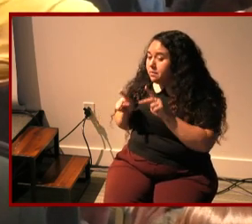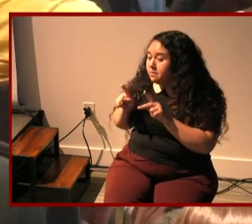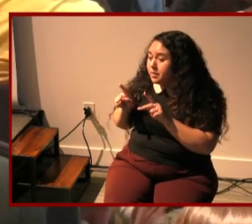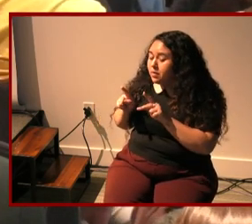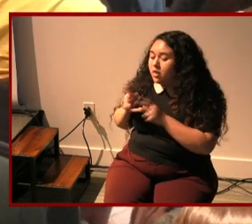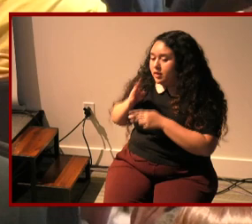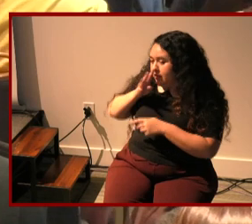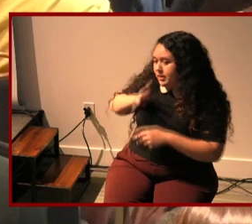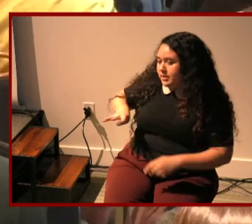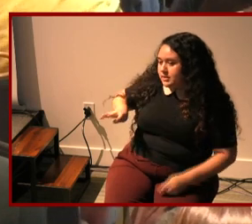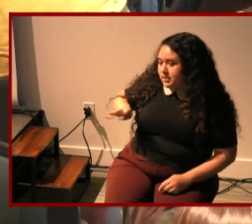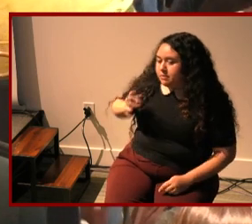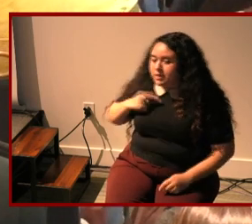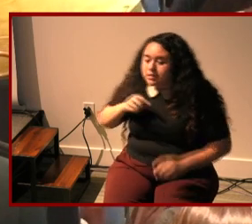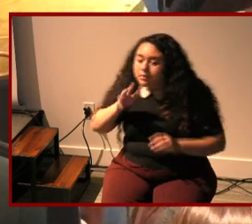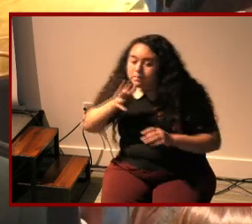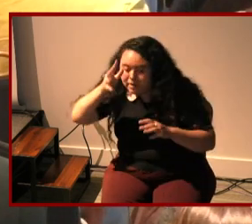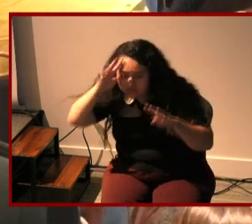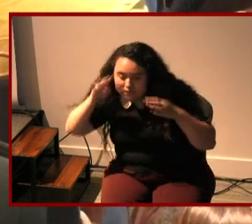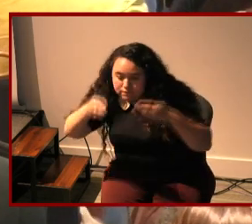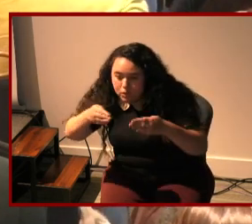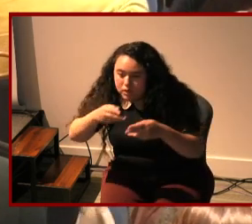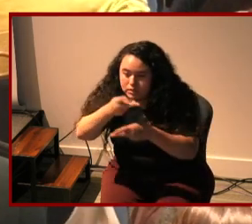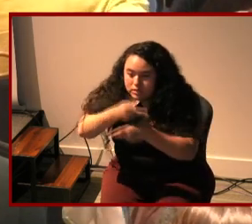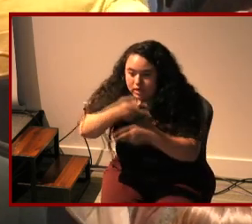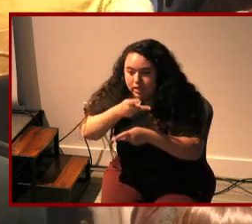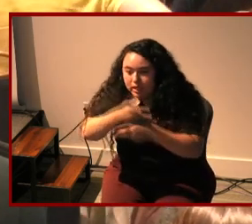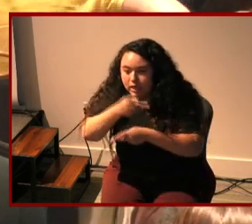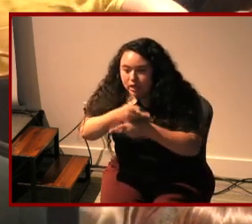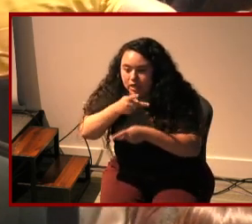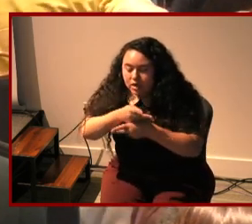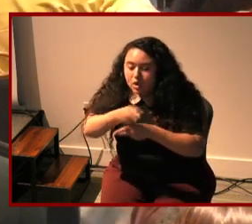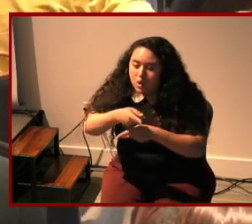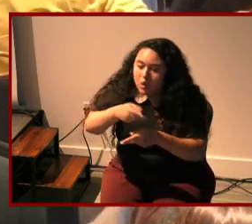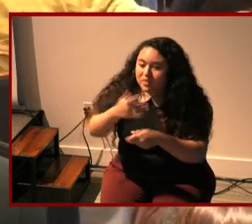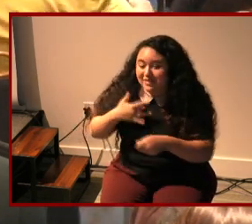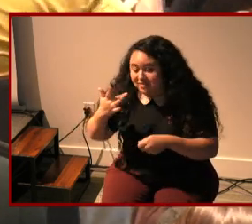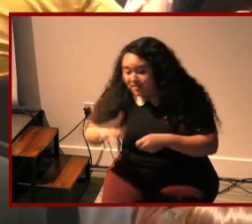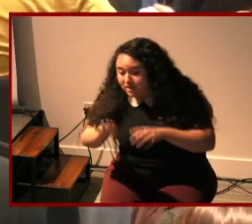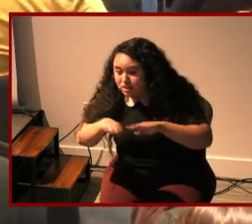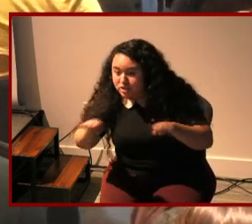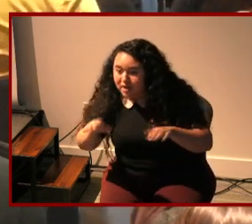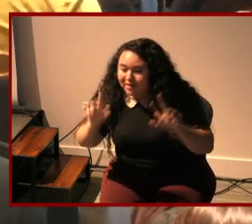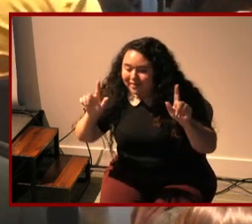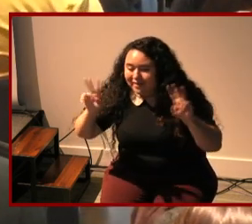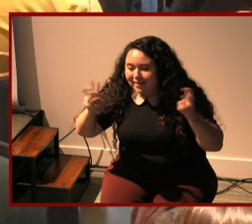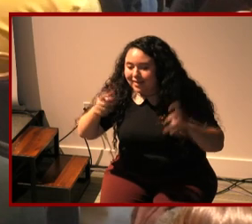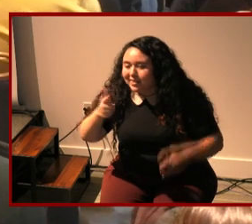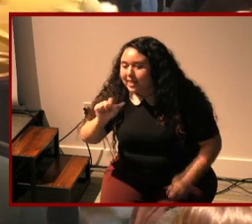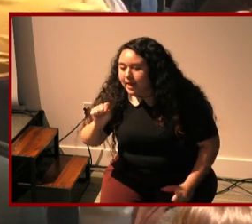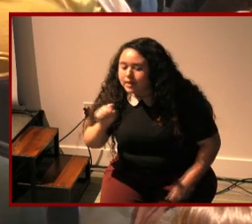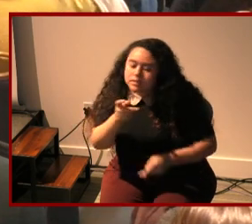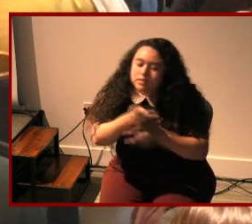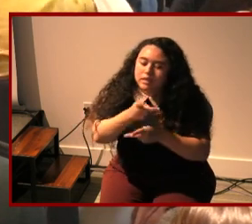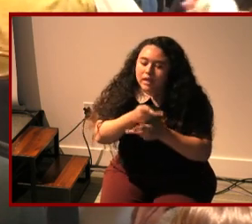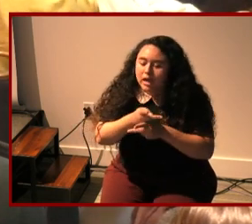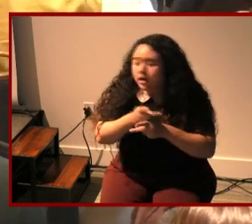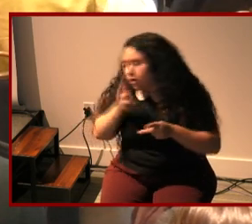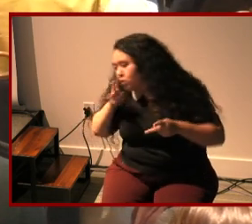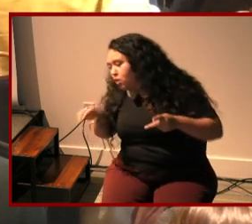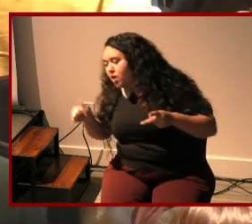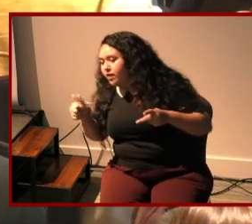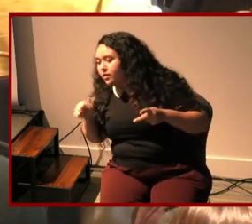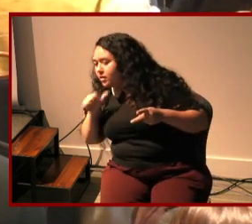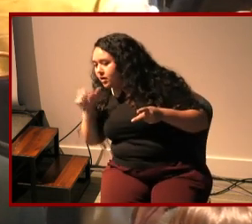um because the parents are focusing for better or for worse on the disabled child without taking care of others so i'm wondering if